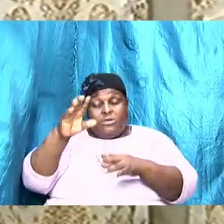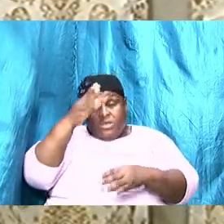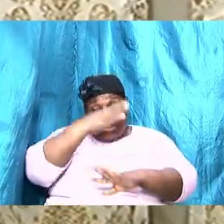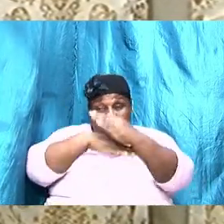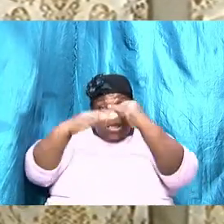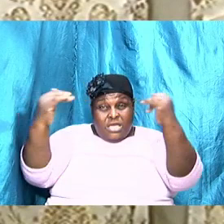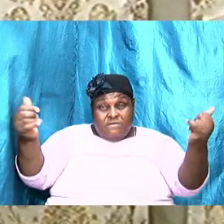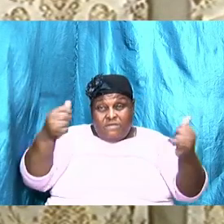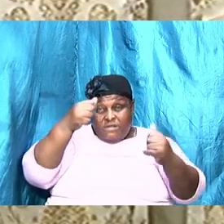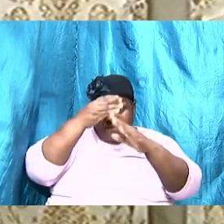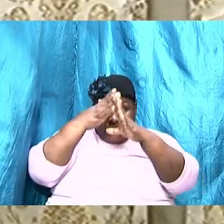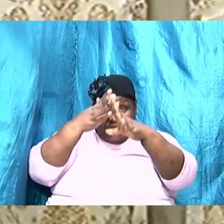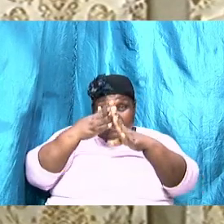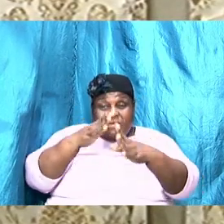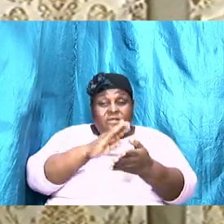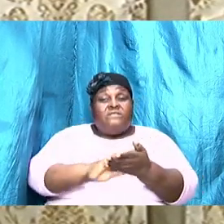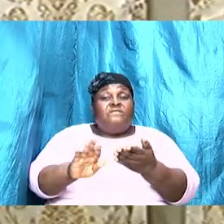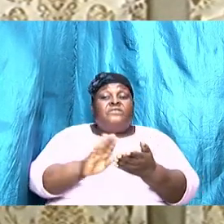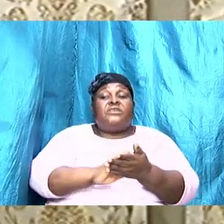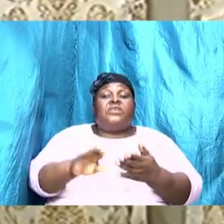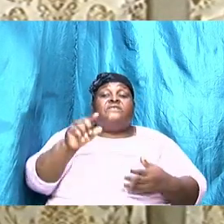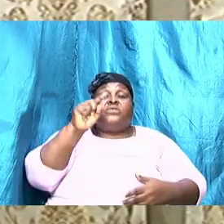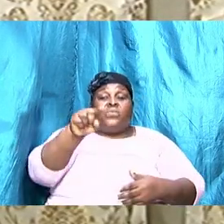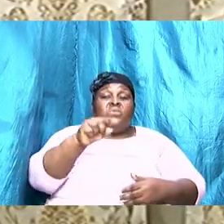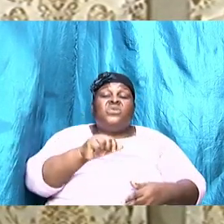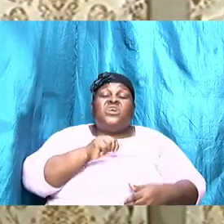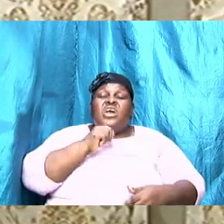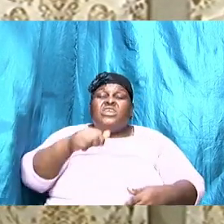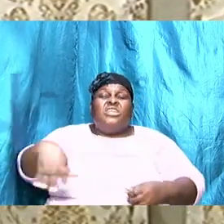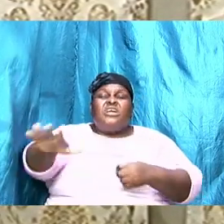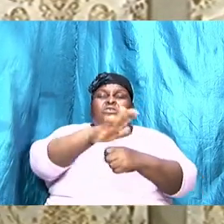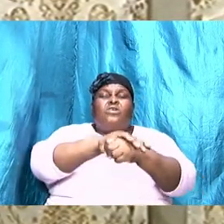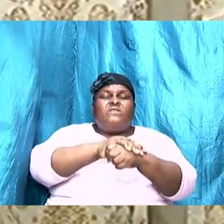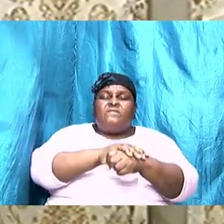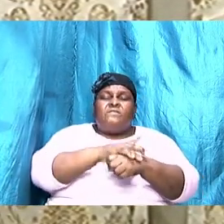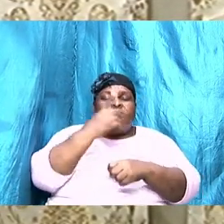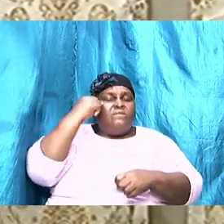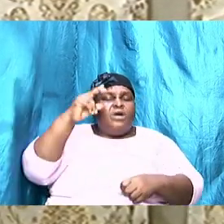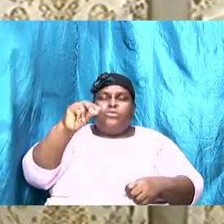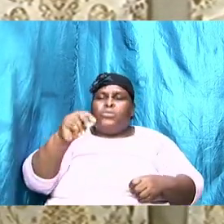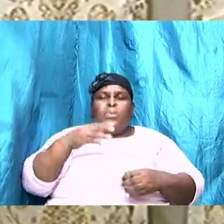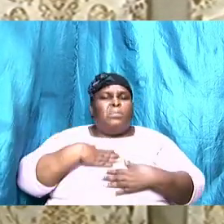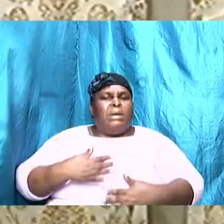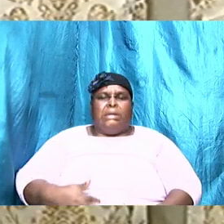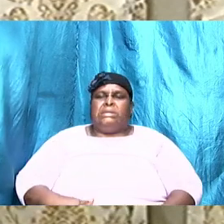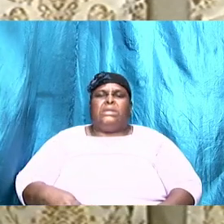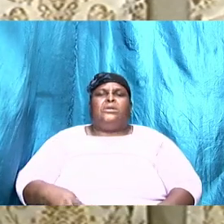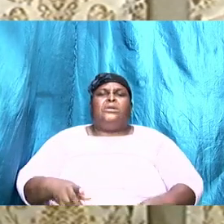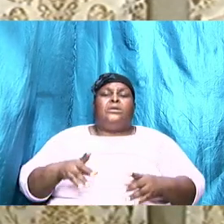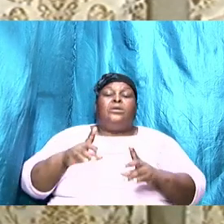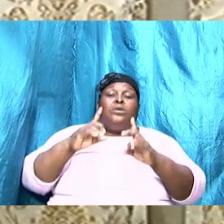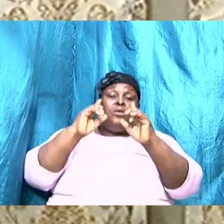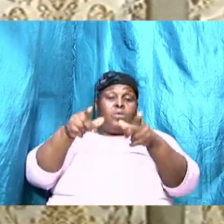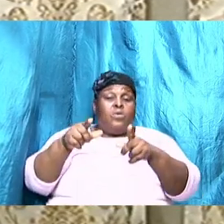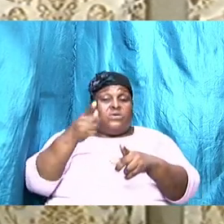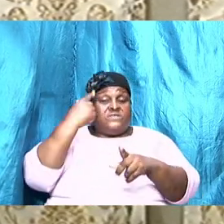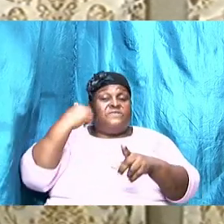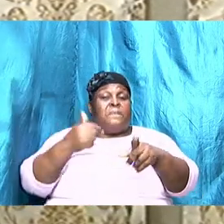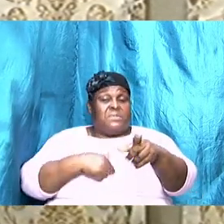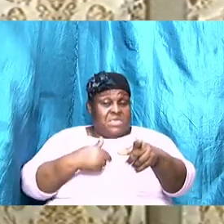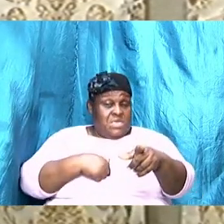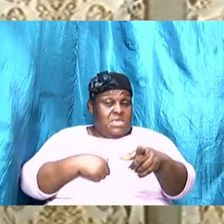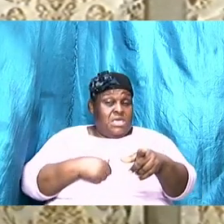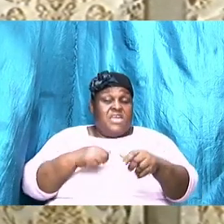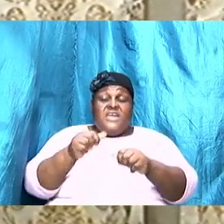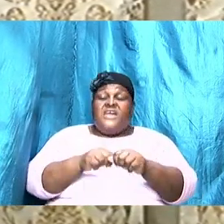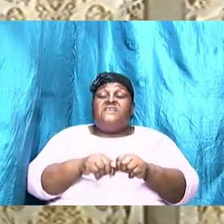not going around no bush not covering it up for nobody it goes for me it goes for every